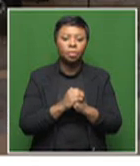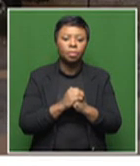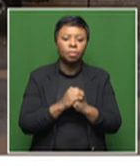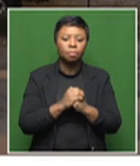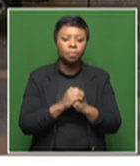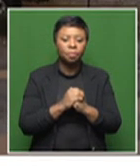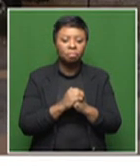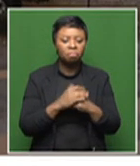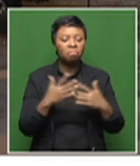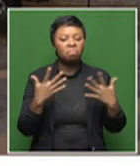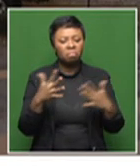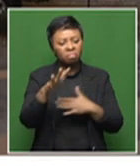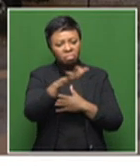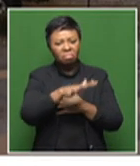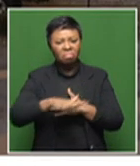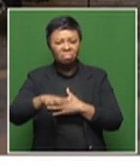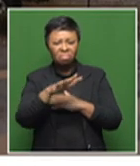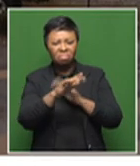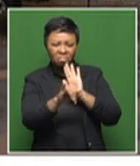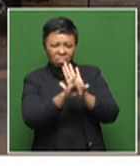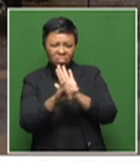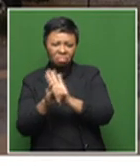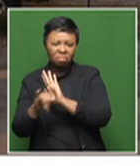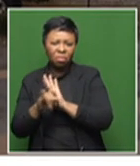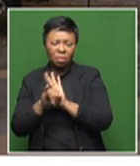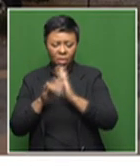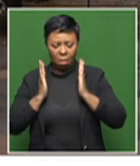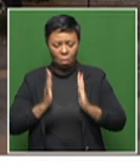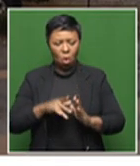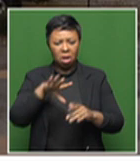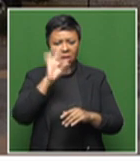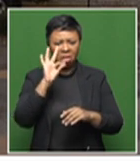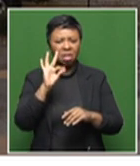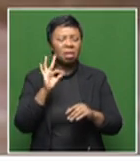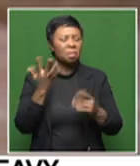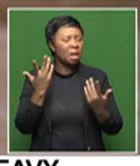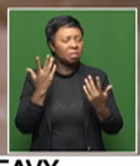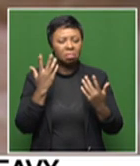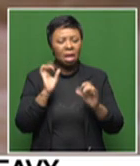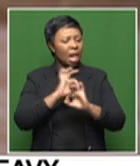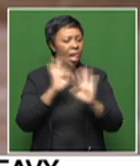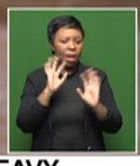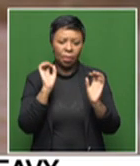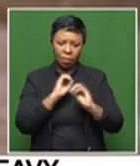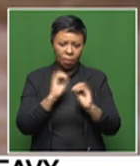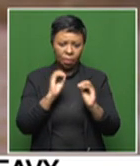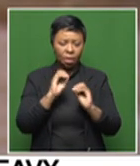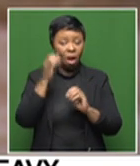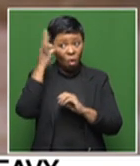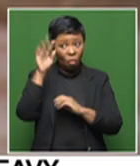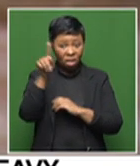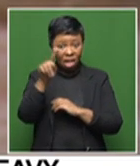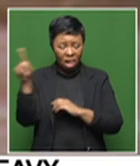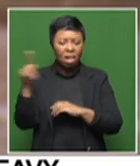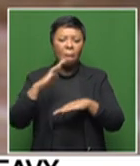Details surrounding the identities of the bodies that were found are unclear at this stage. Officials are expected to